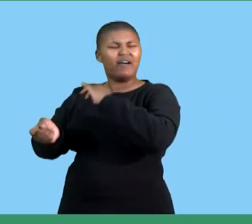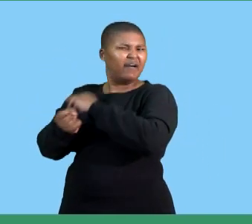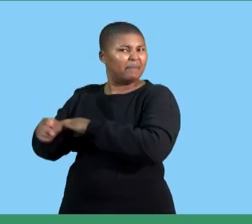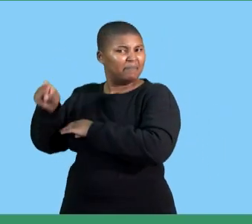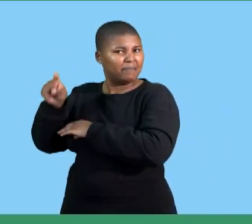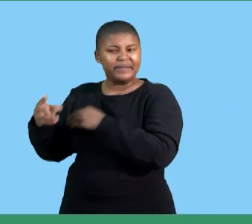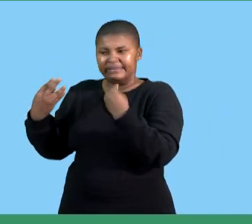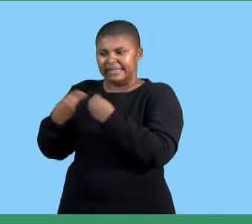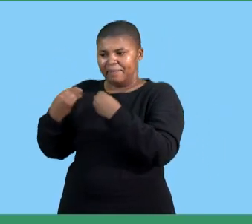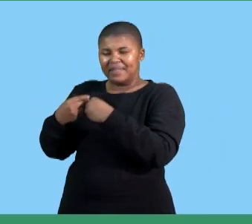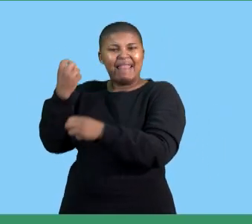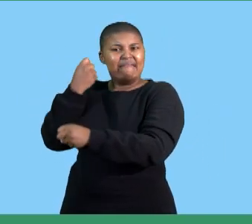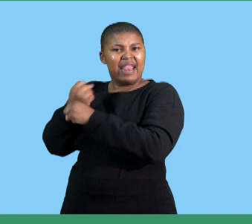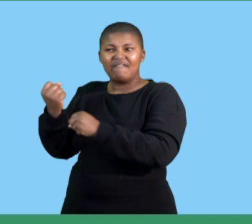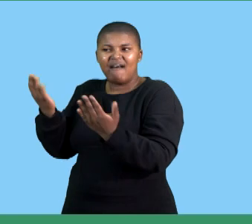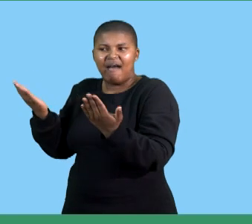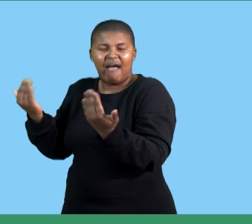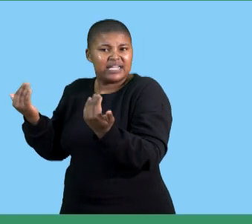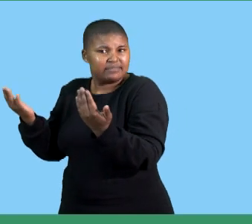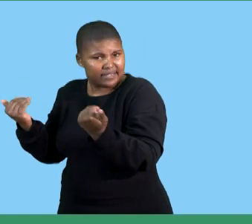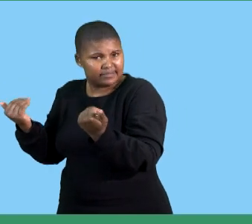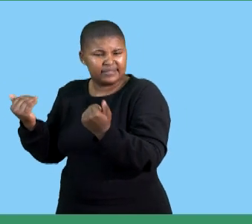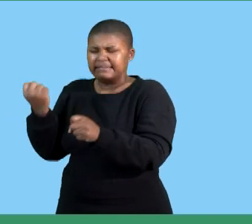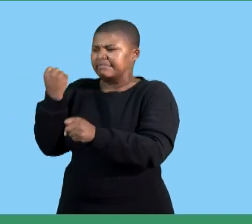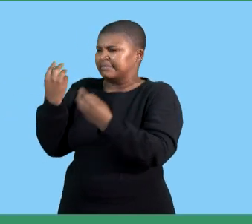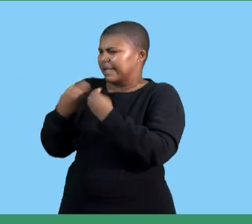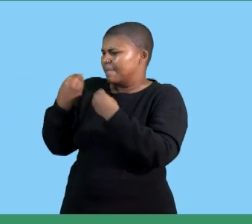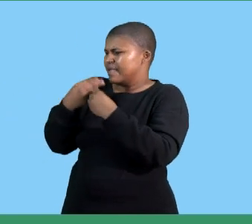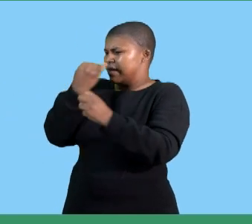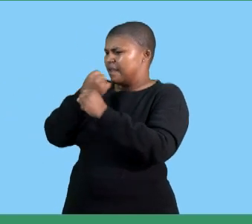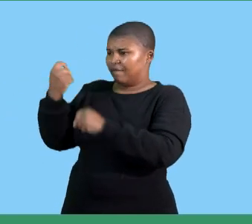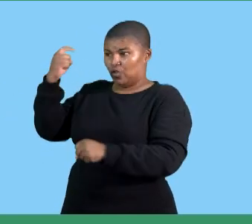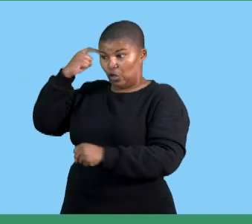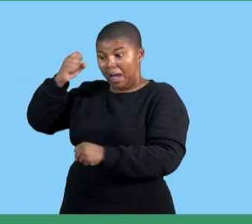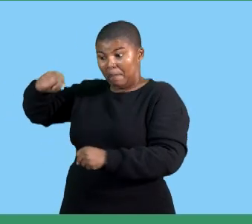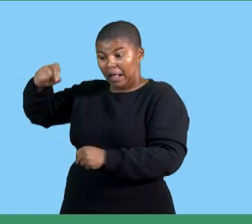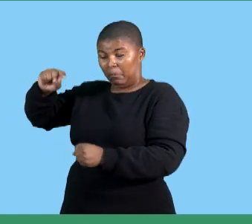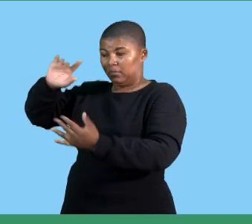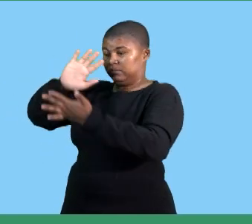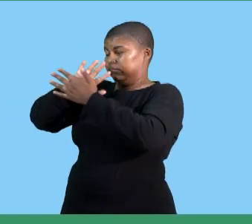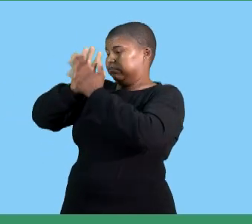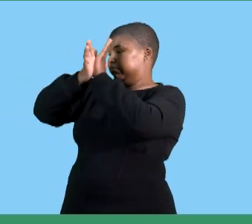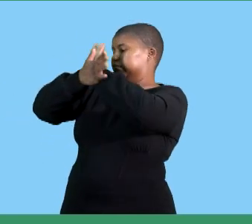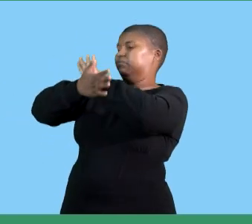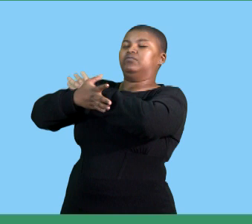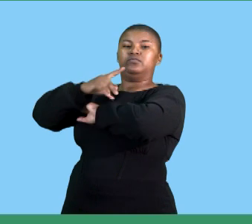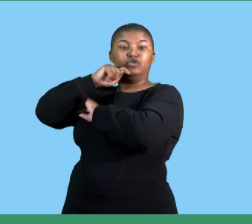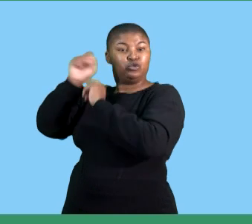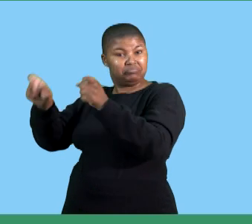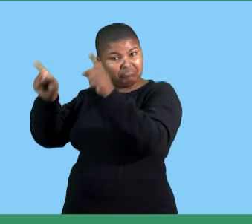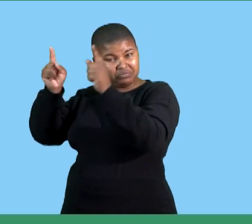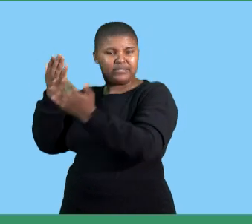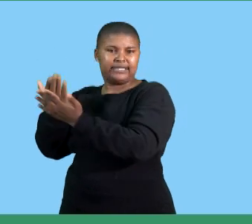is unforeseen and that causes major harm if it is not responded to quickly and appropriately